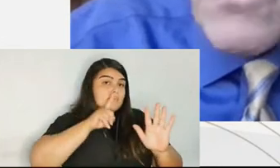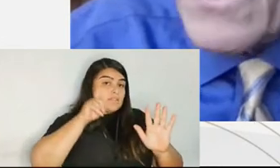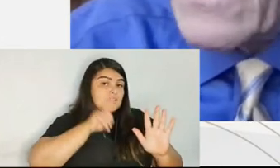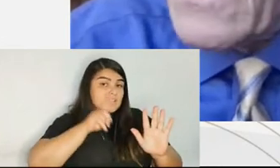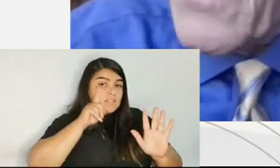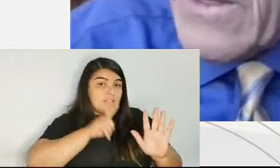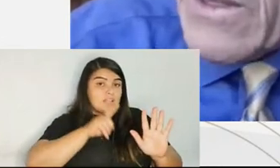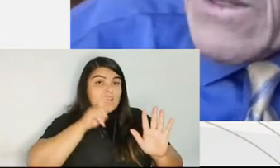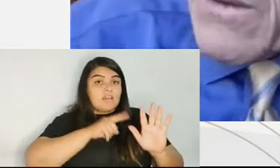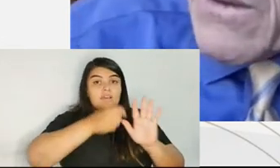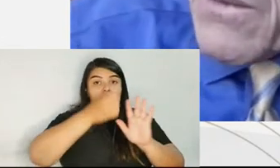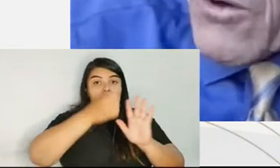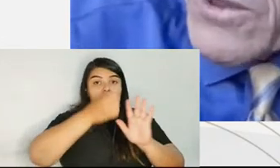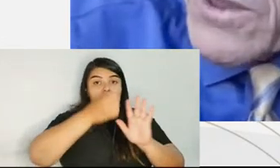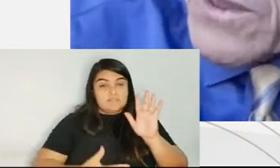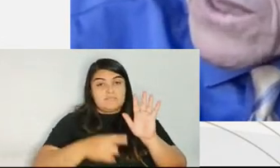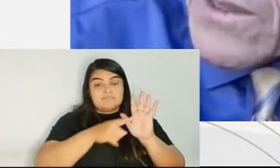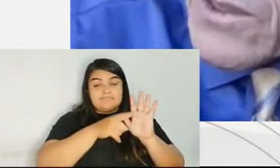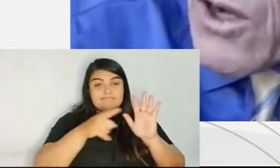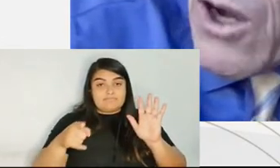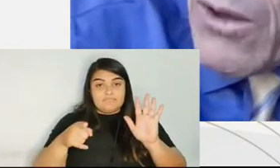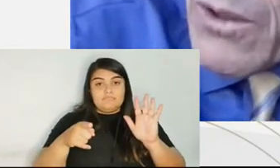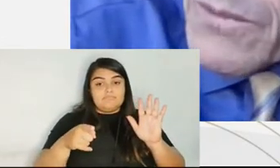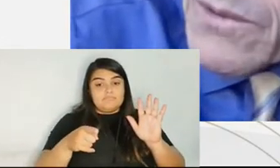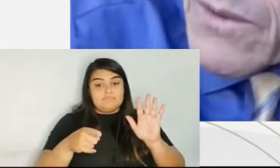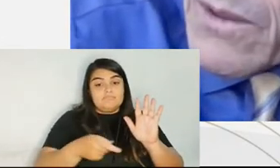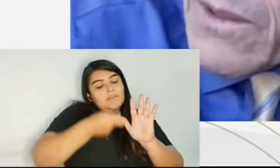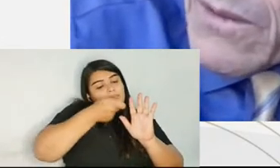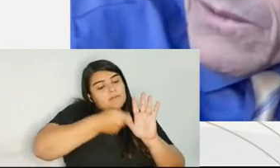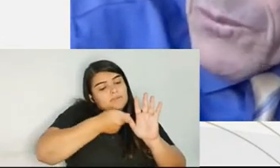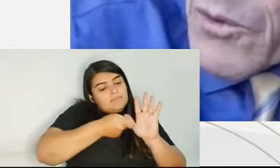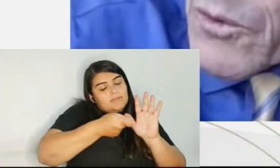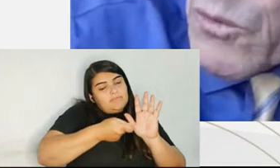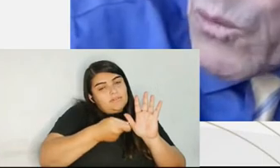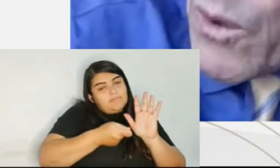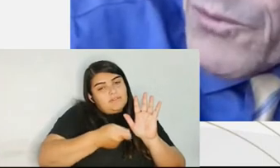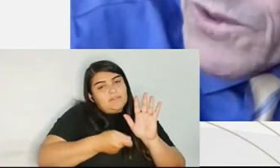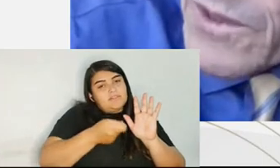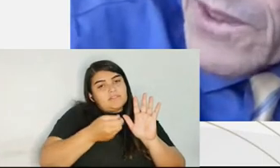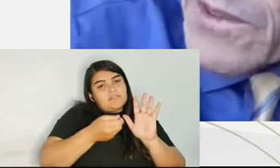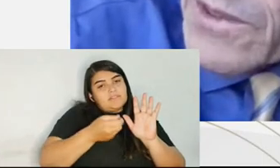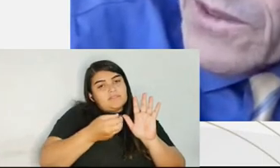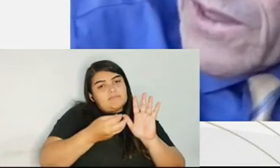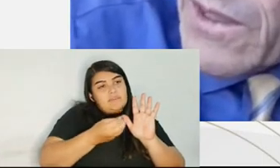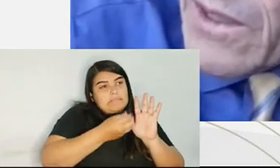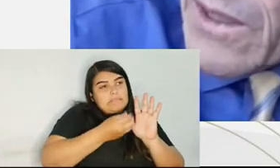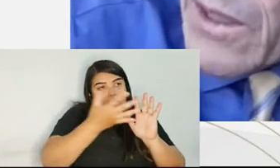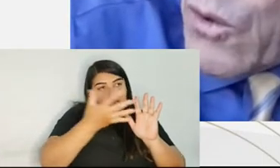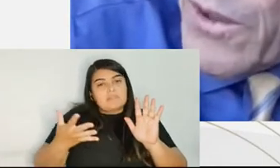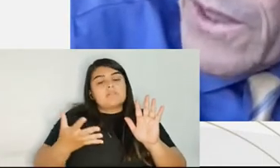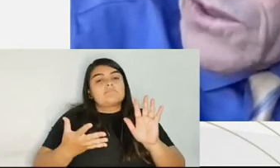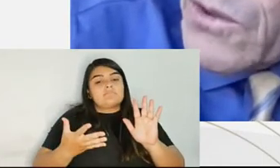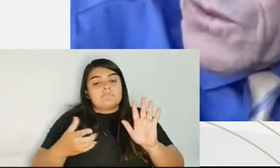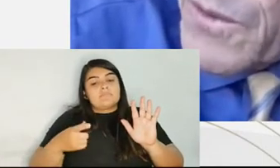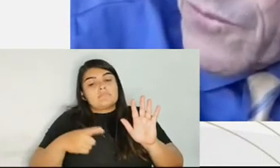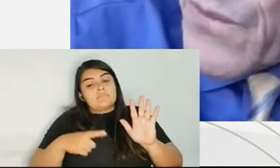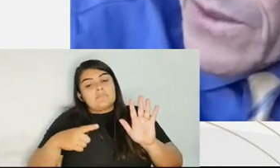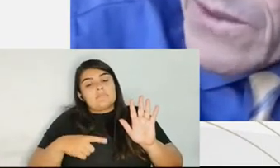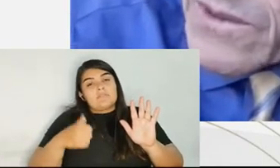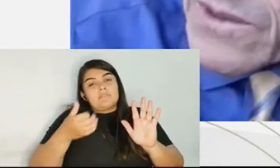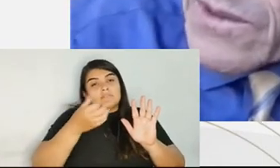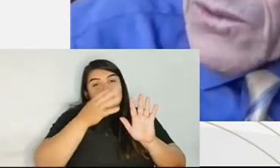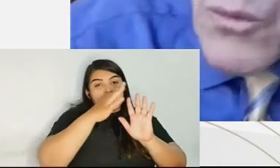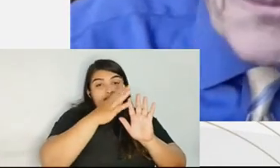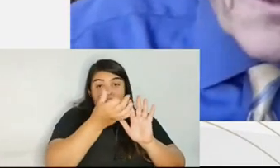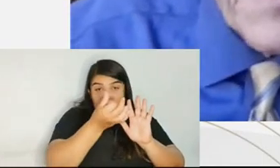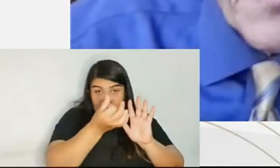defendant is convicted. There are six columns numbered one through six according to the defendant's